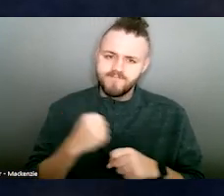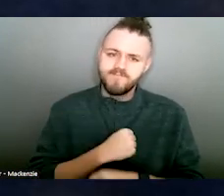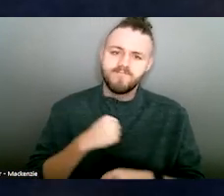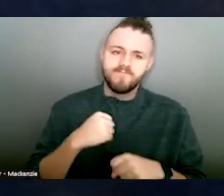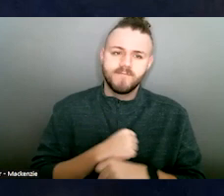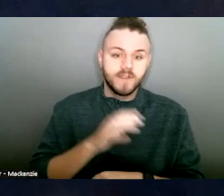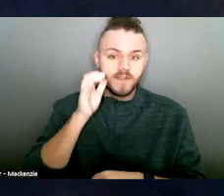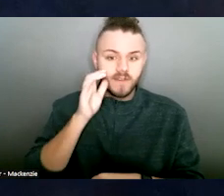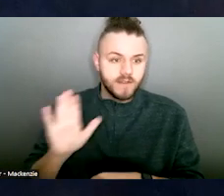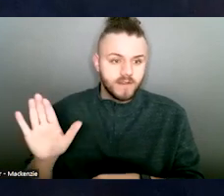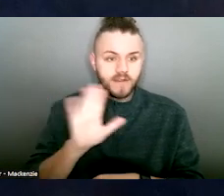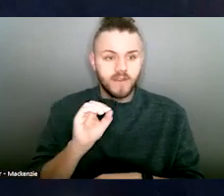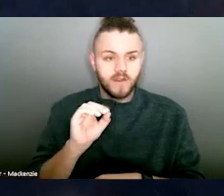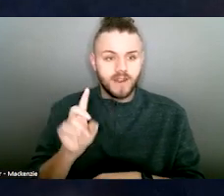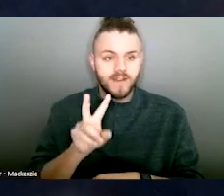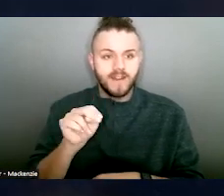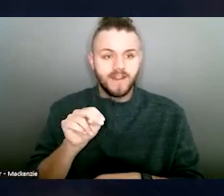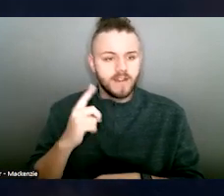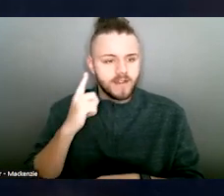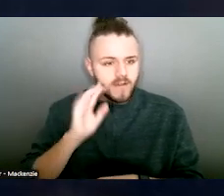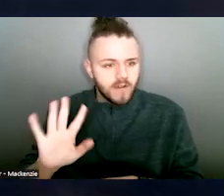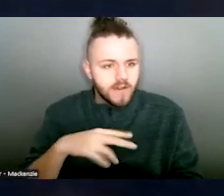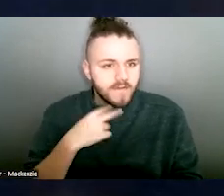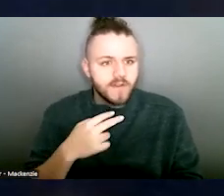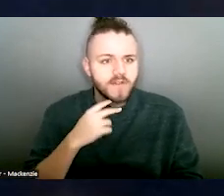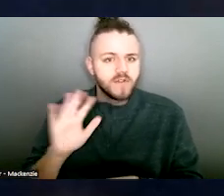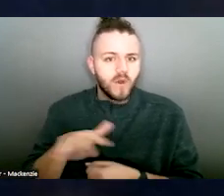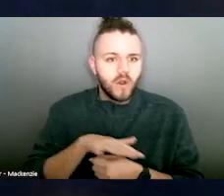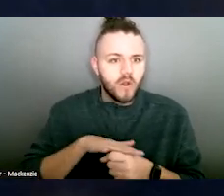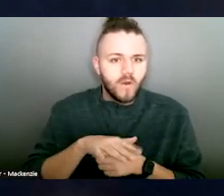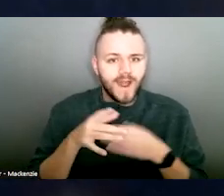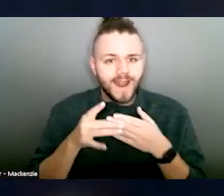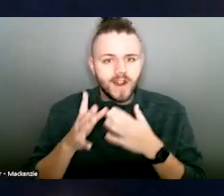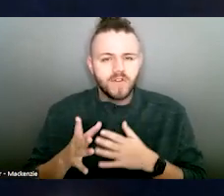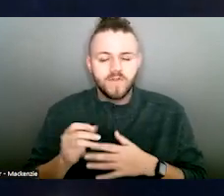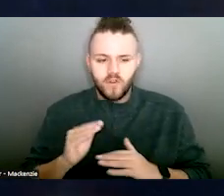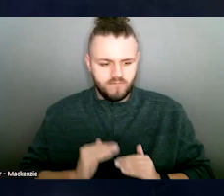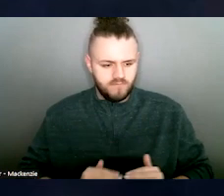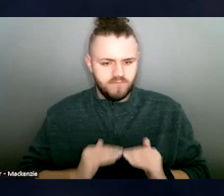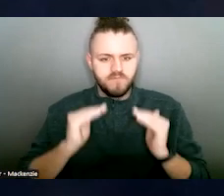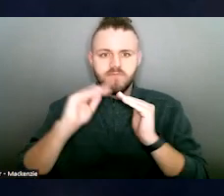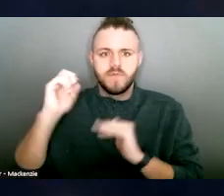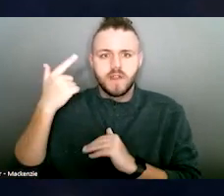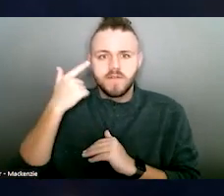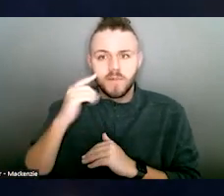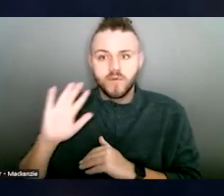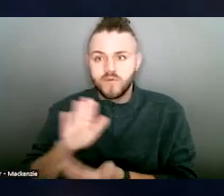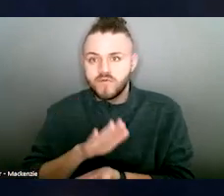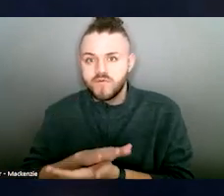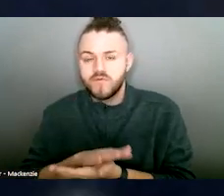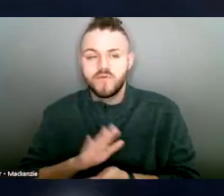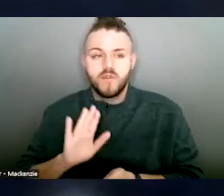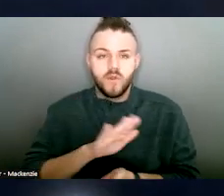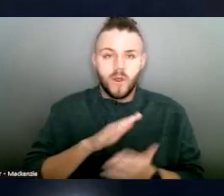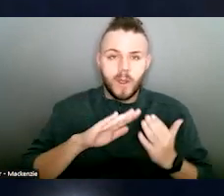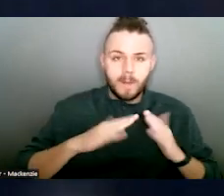heard. And that means talking to your local leaders at all levels of government, in your schools, at your community centers,